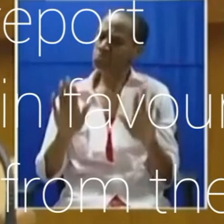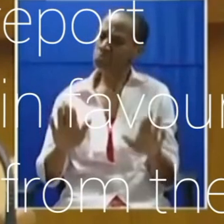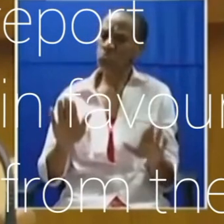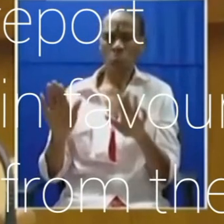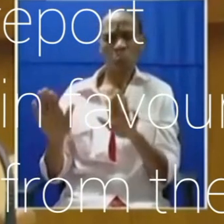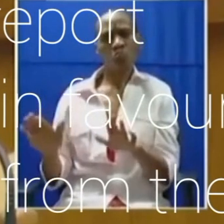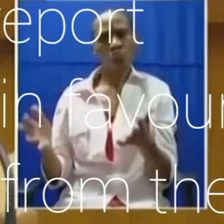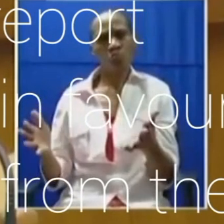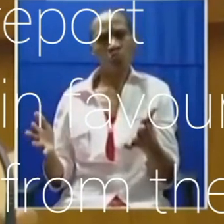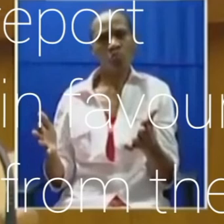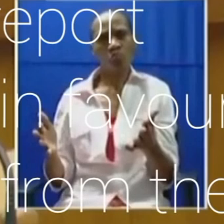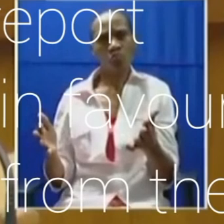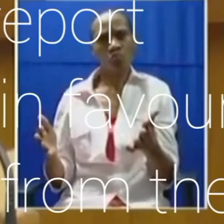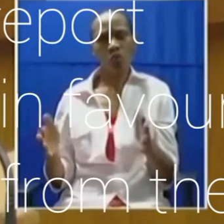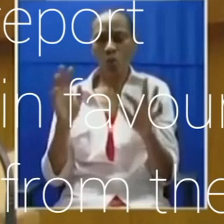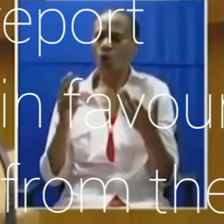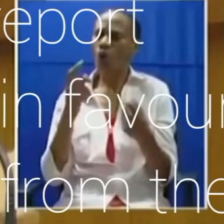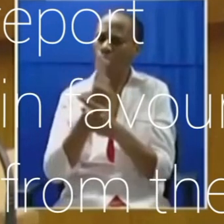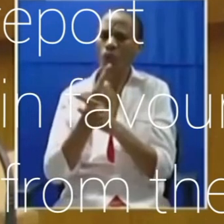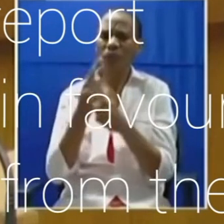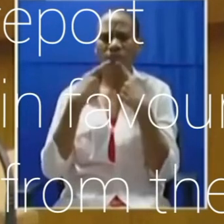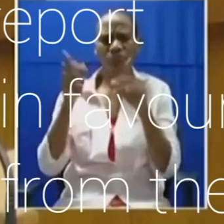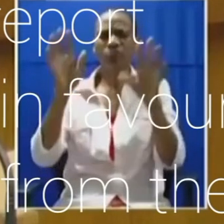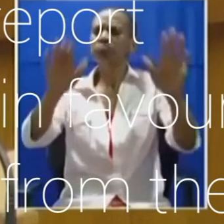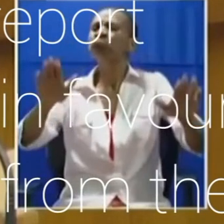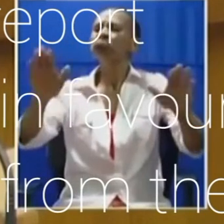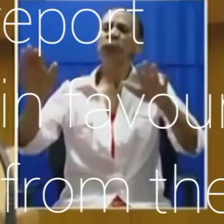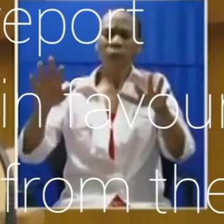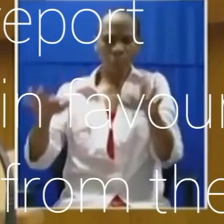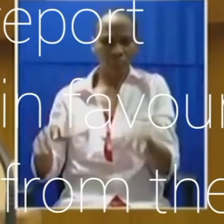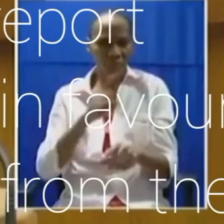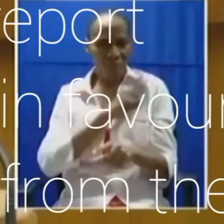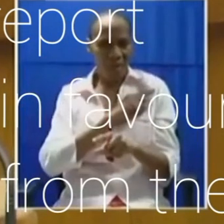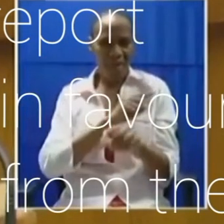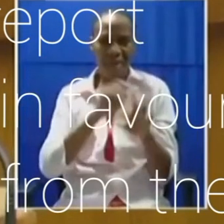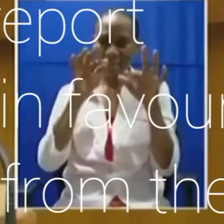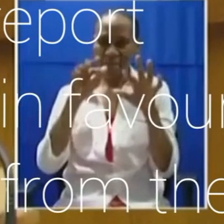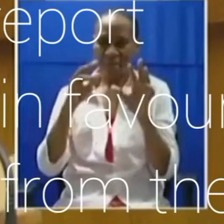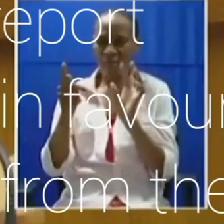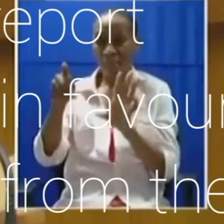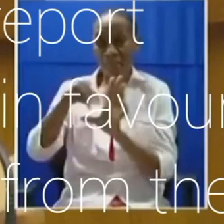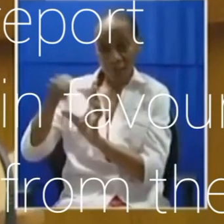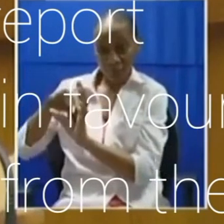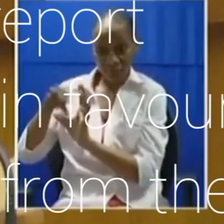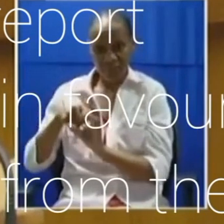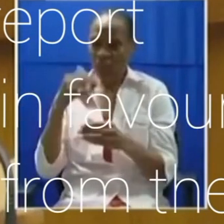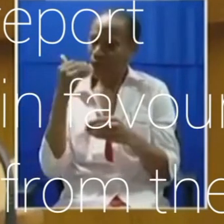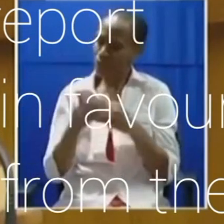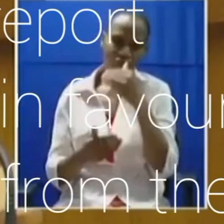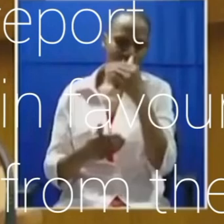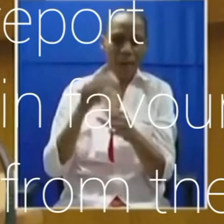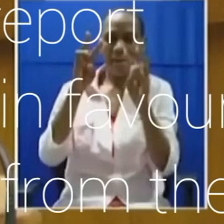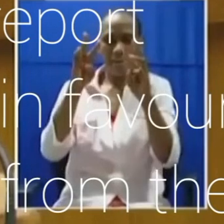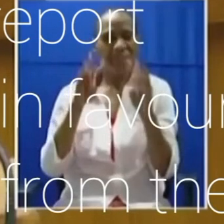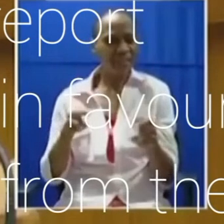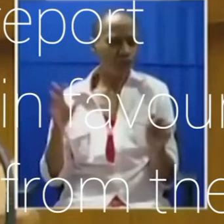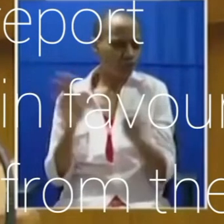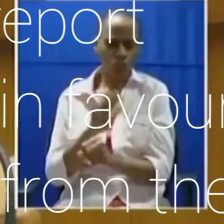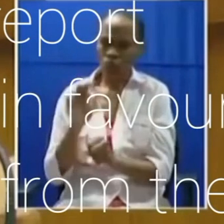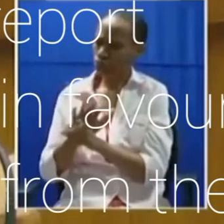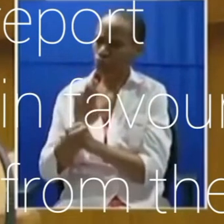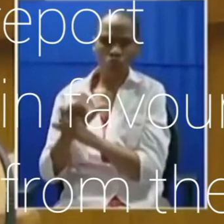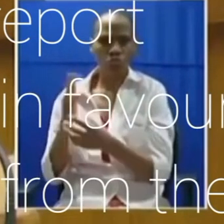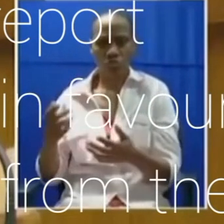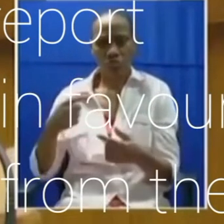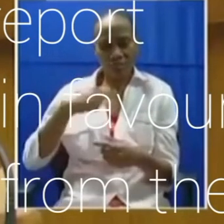called everybody to order so that public hearings can continue peacefully. We have experienced